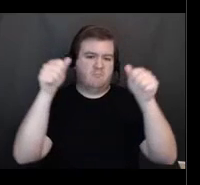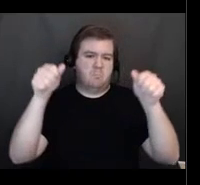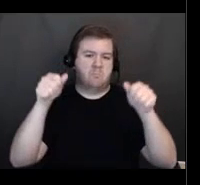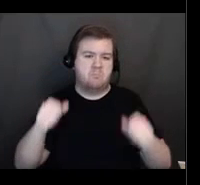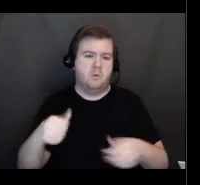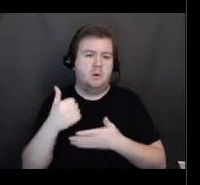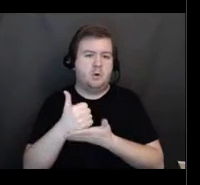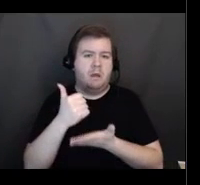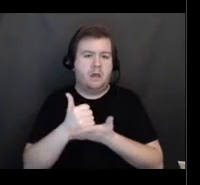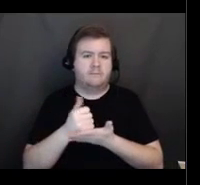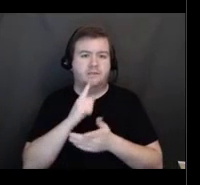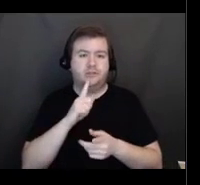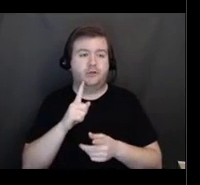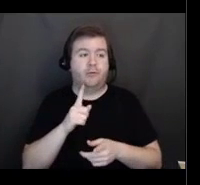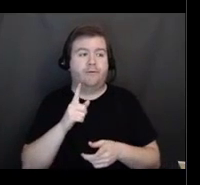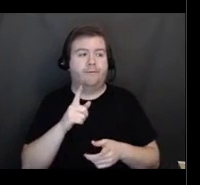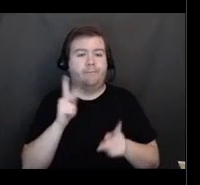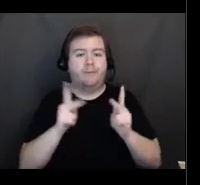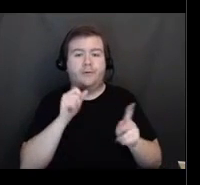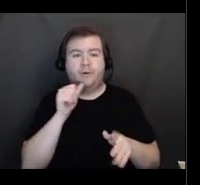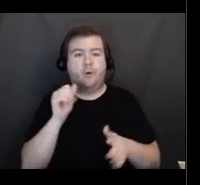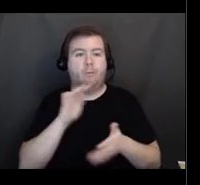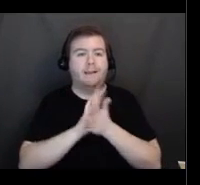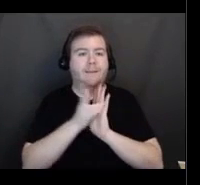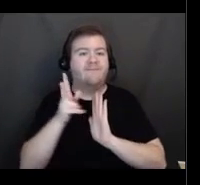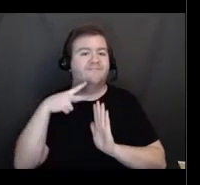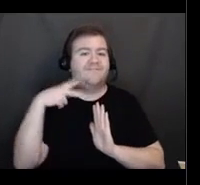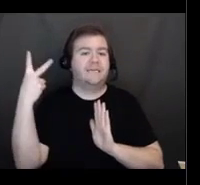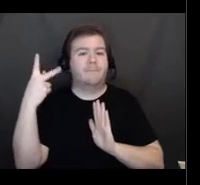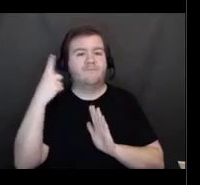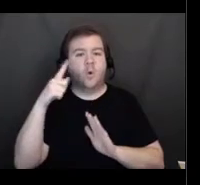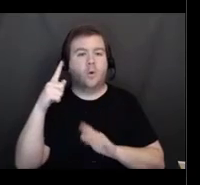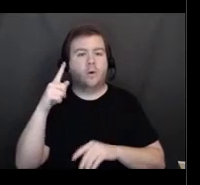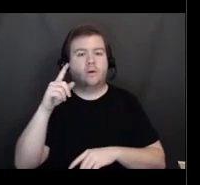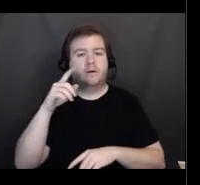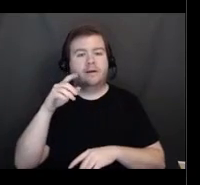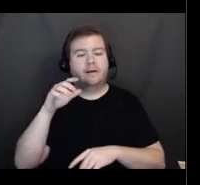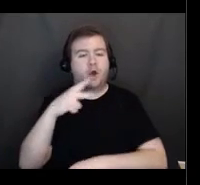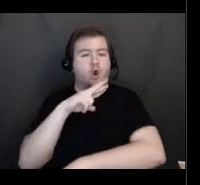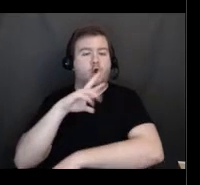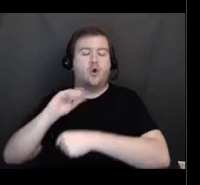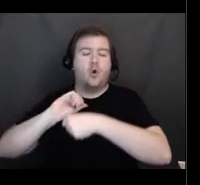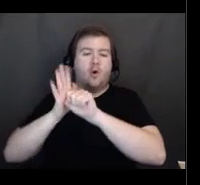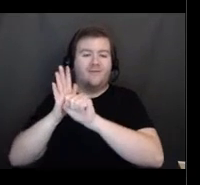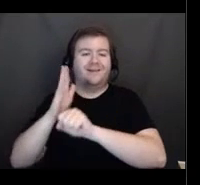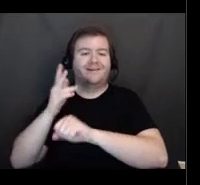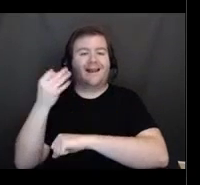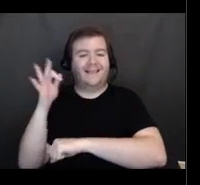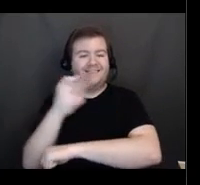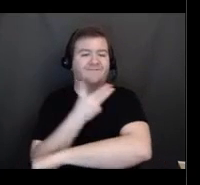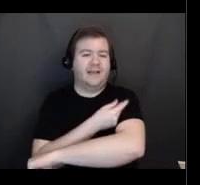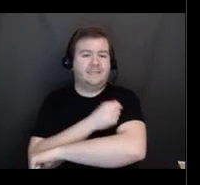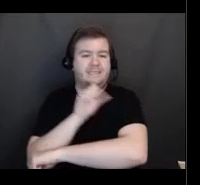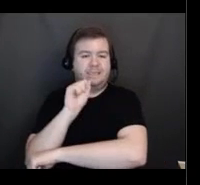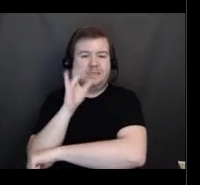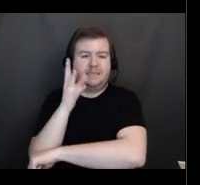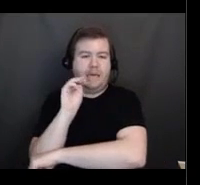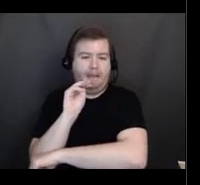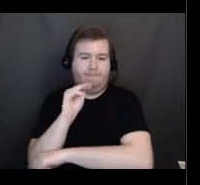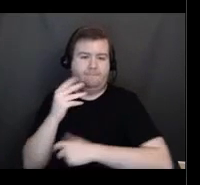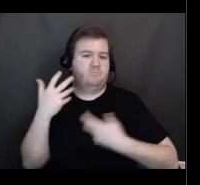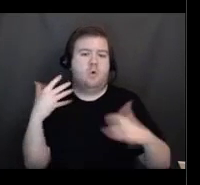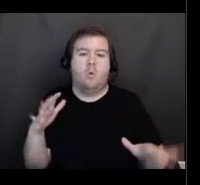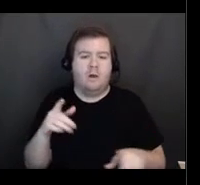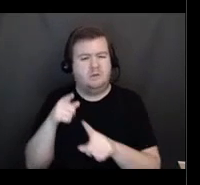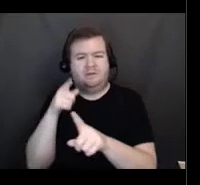don't fall victim of a COVID-19 vaccine scam. So they will never be asked